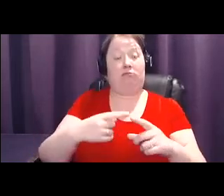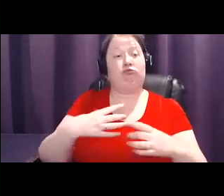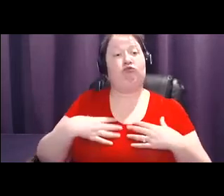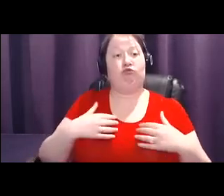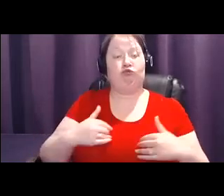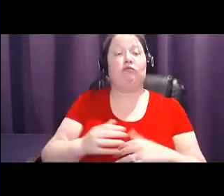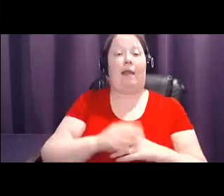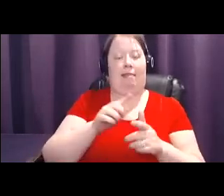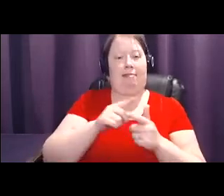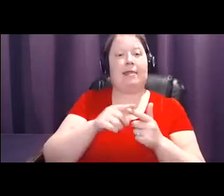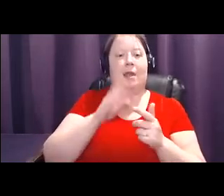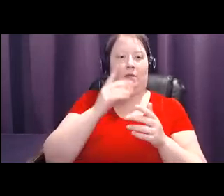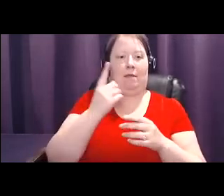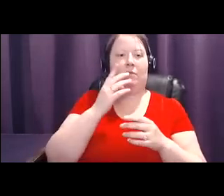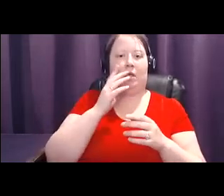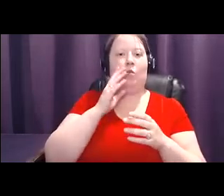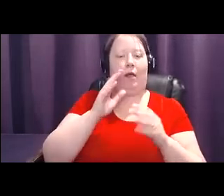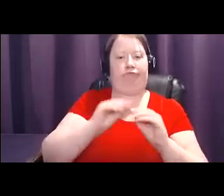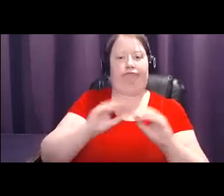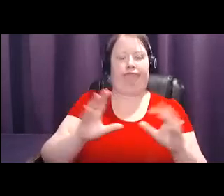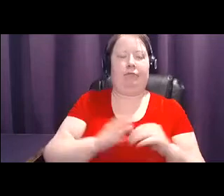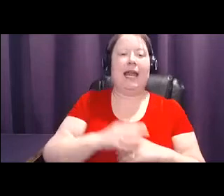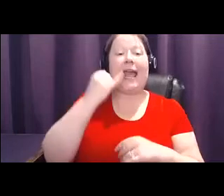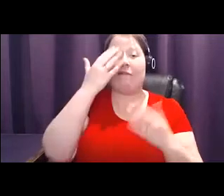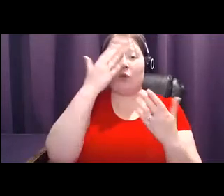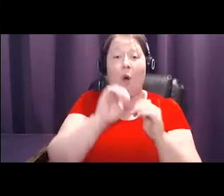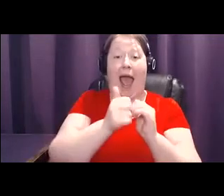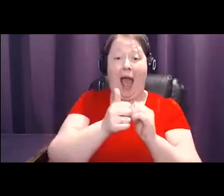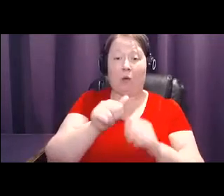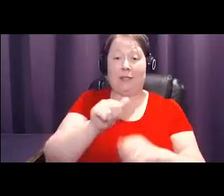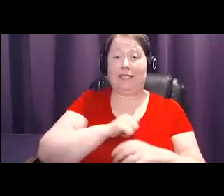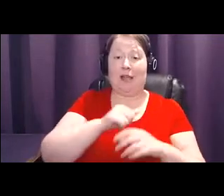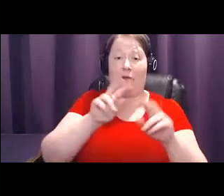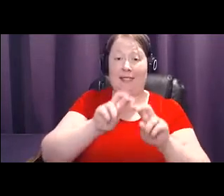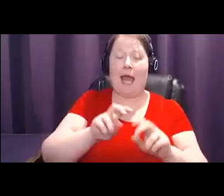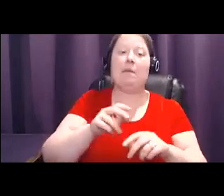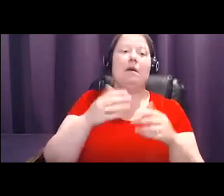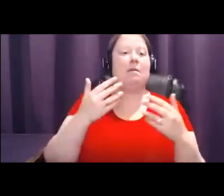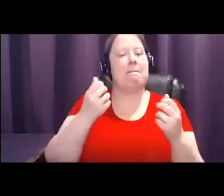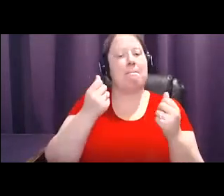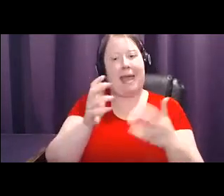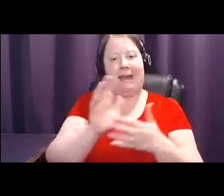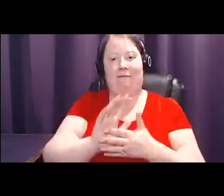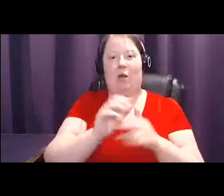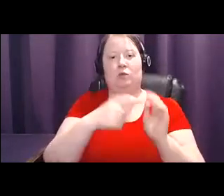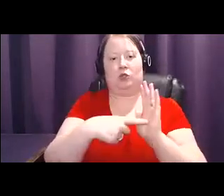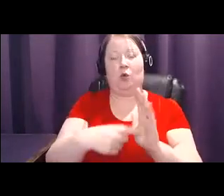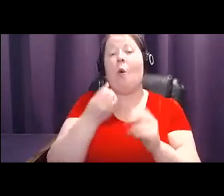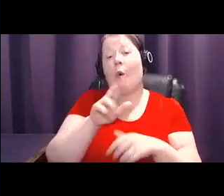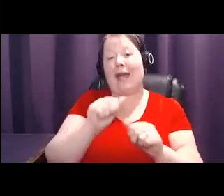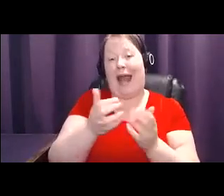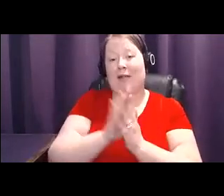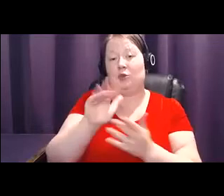doctor. If you don't know how to do a self-exam, there are lots of great videos that can show you. Or you can ask your doctor's office. Number two.